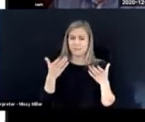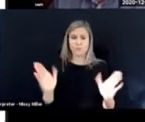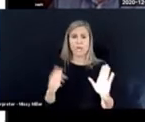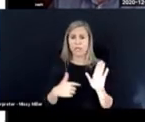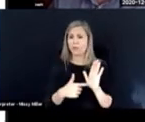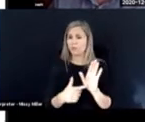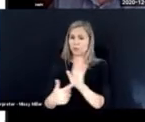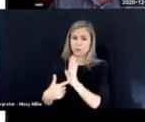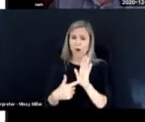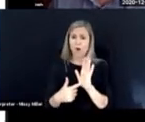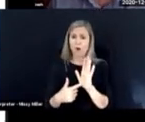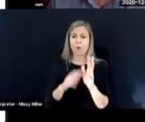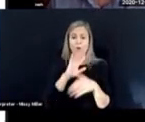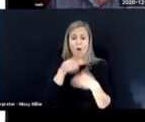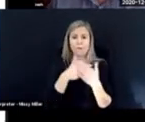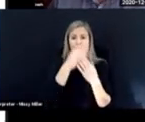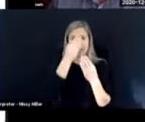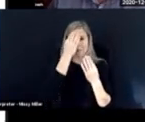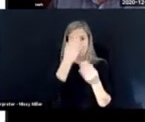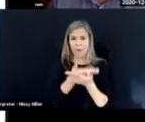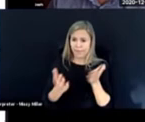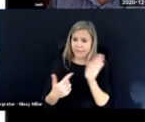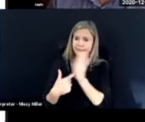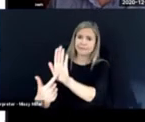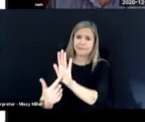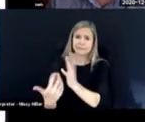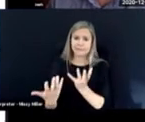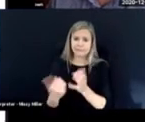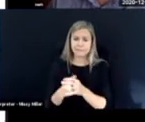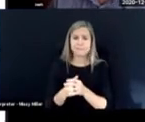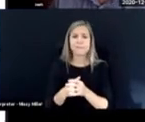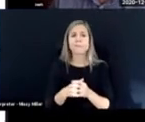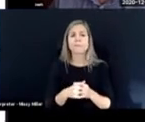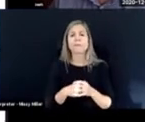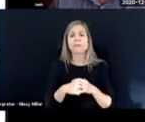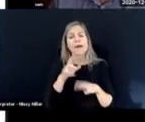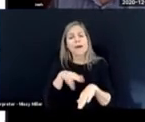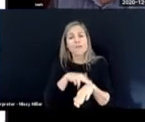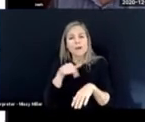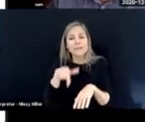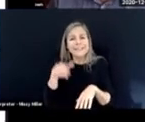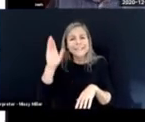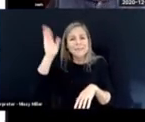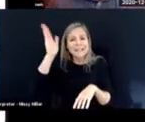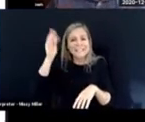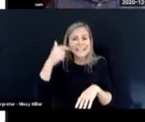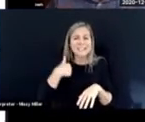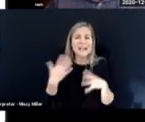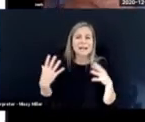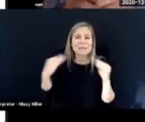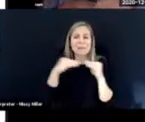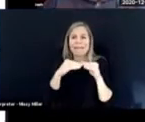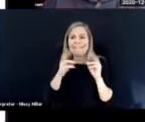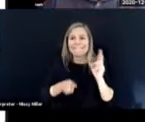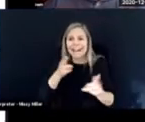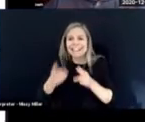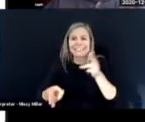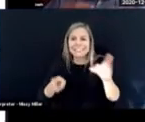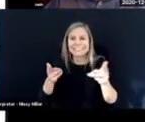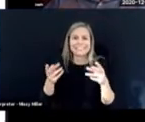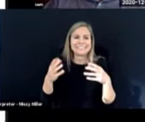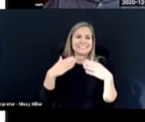the best way to convey all the important stuff to people. But of course, in this presentation, I'm